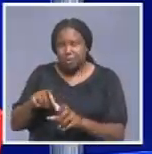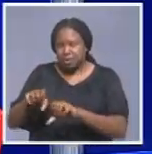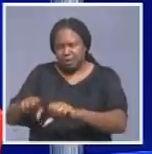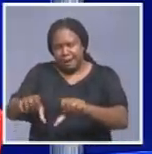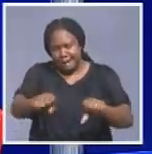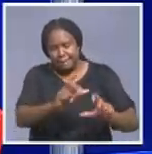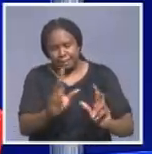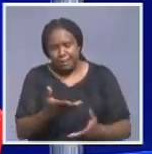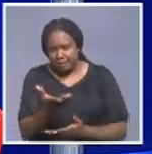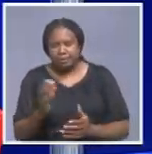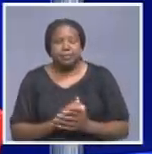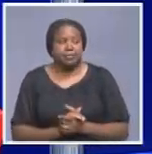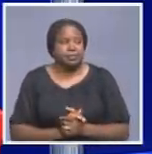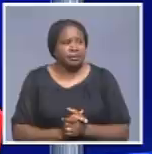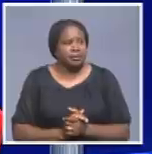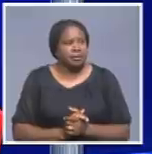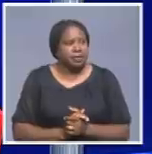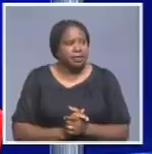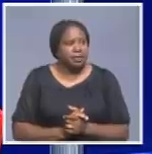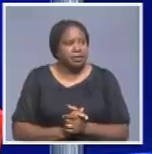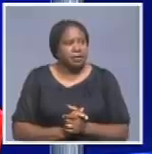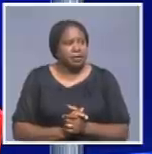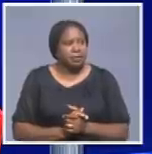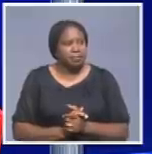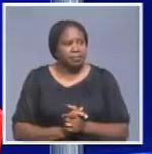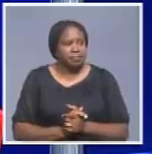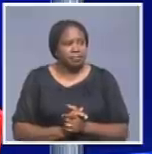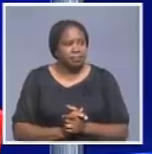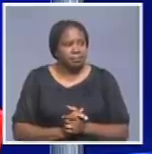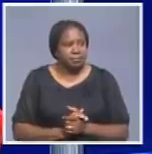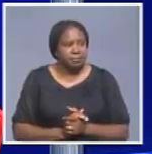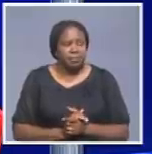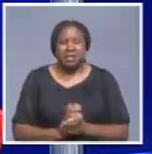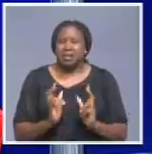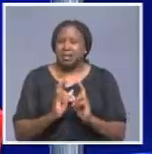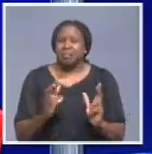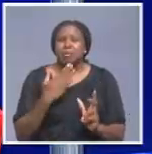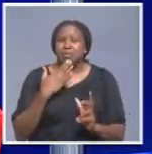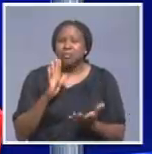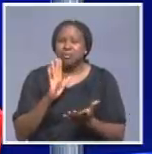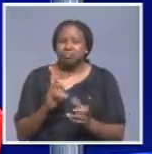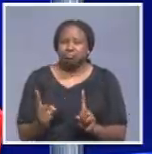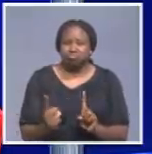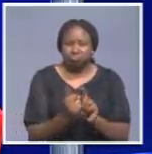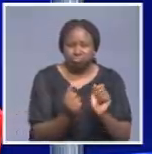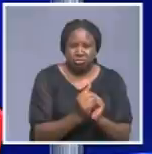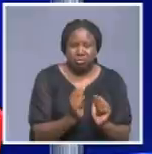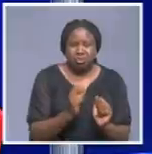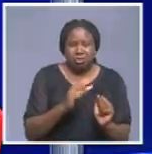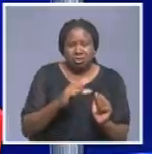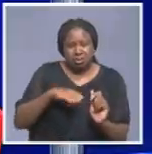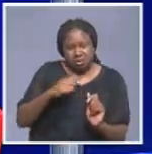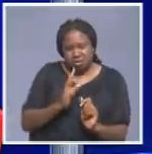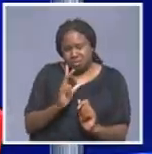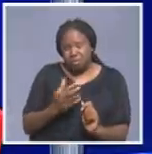tracing, as long as everybody who has been in contact with a person,